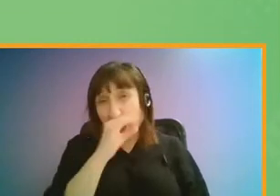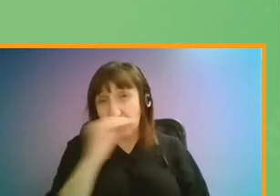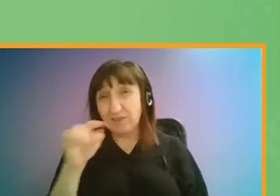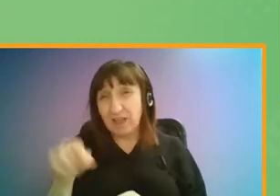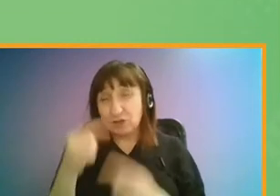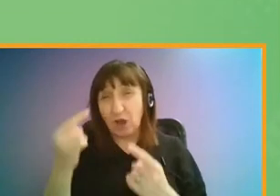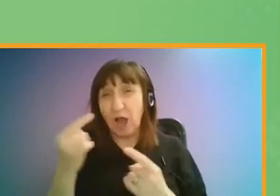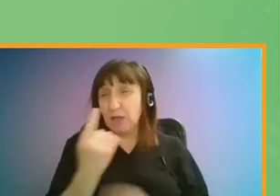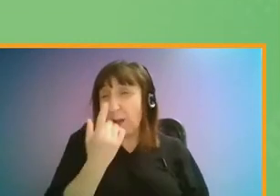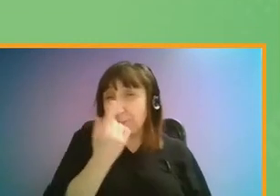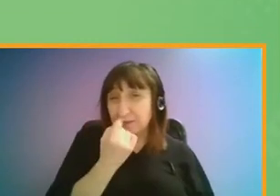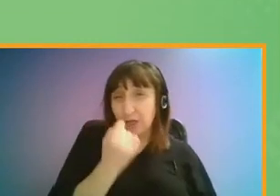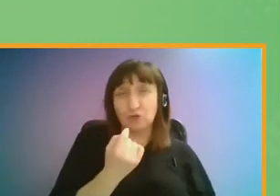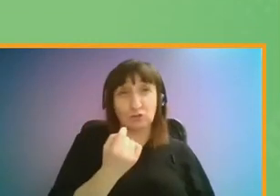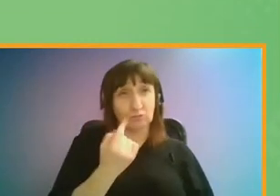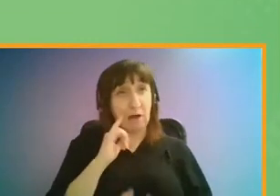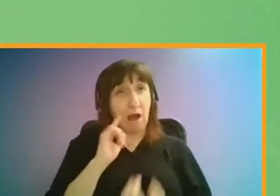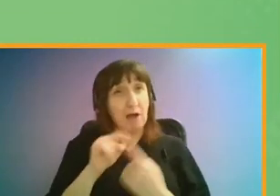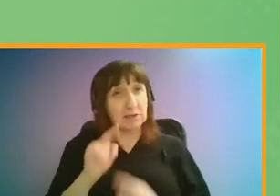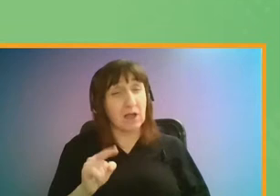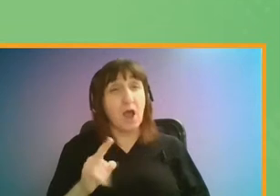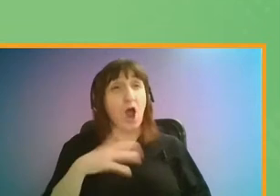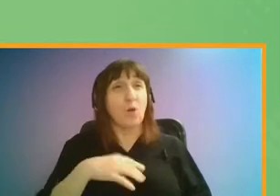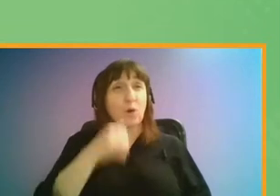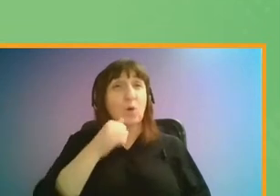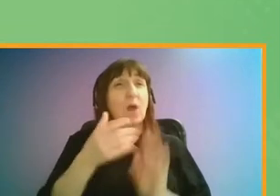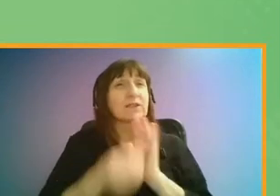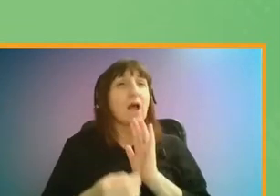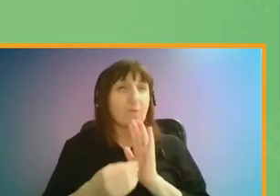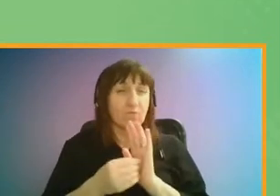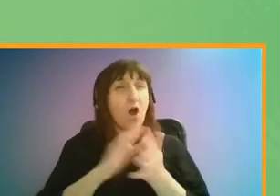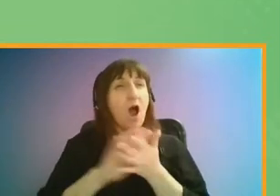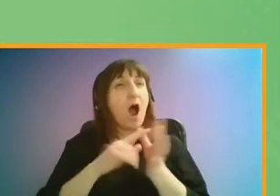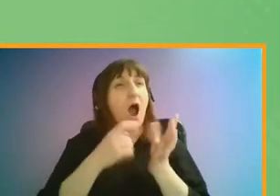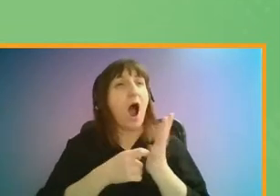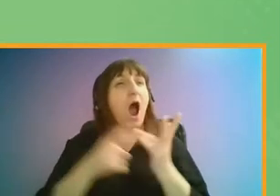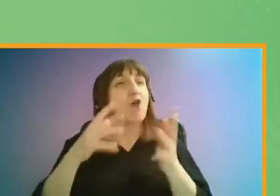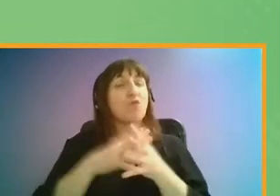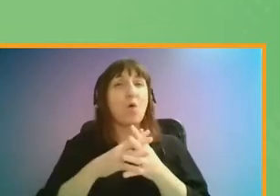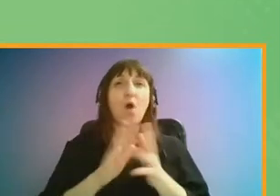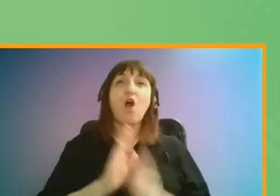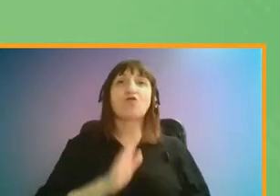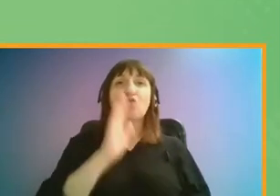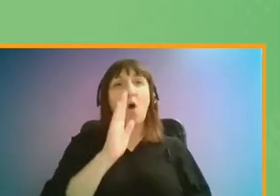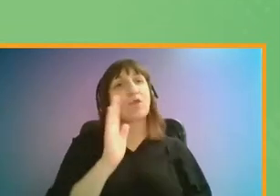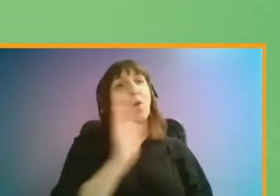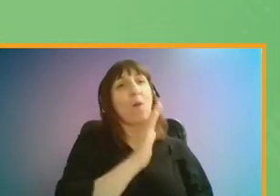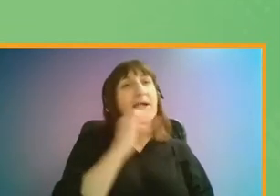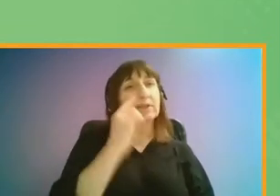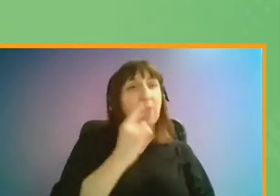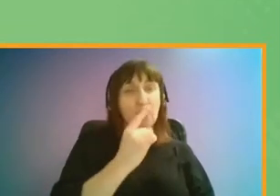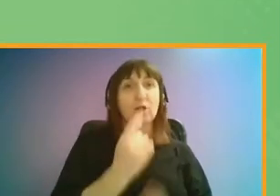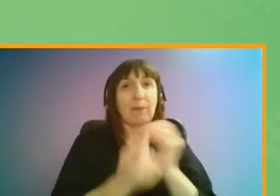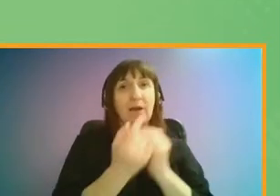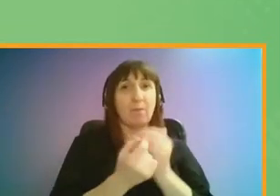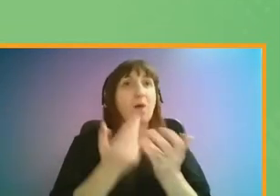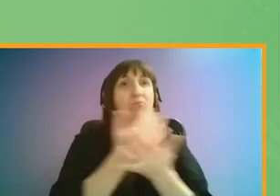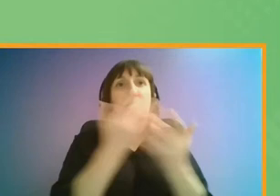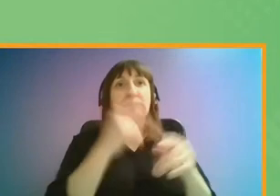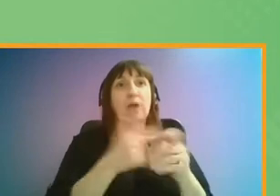London and some potential answers to them we'll use the example of the Borough of Harrow in North West London which came up in a number of our conversations.